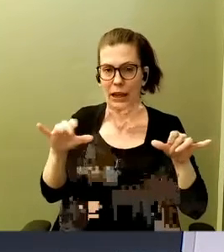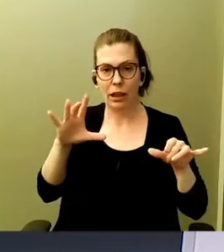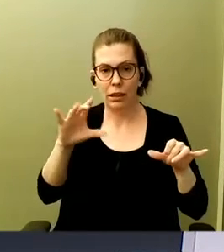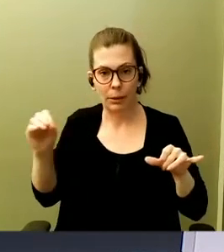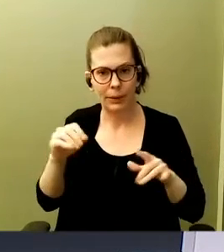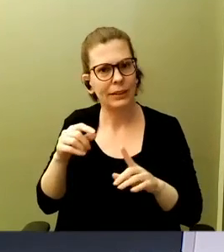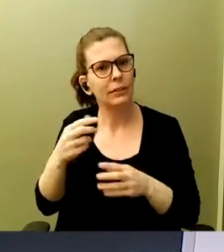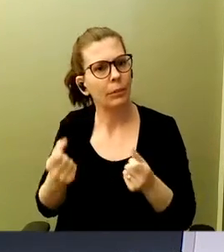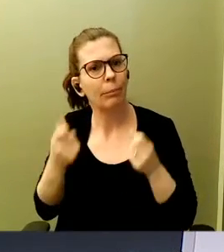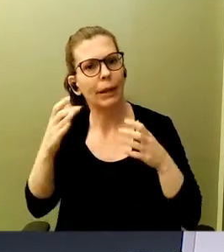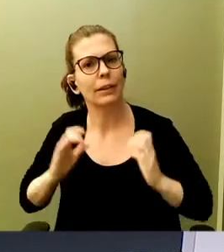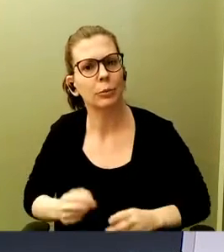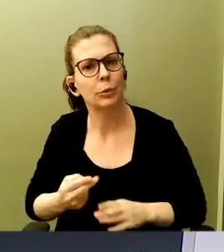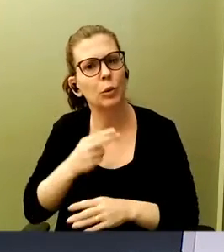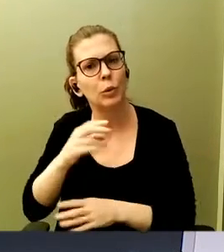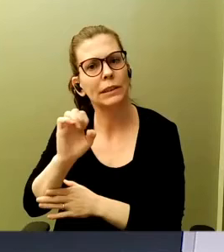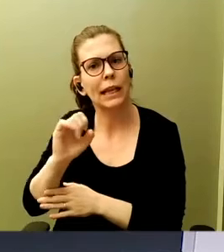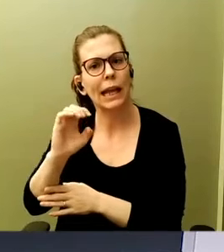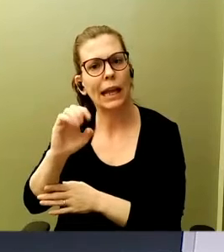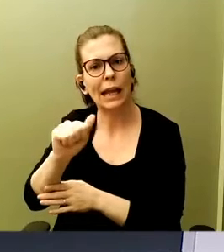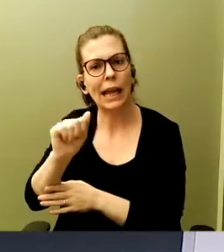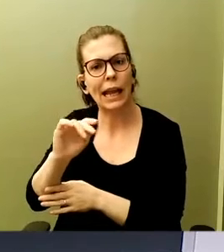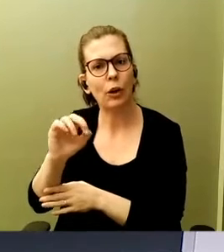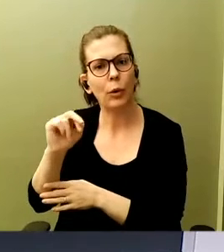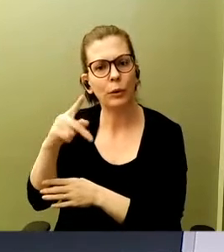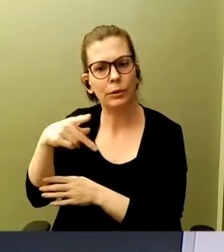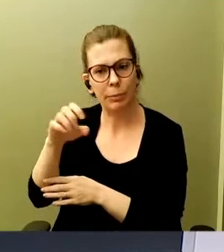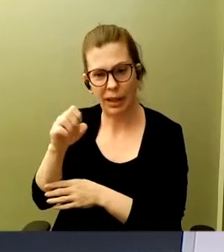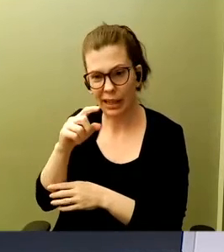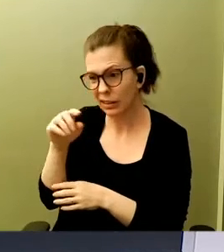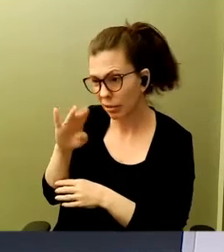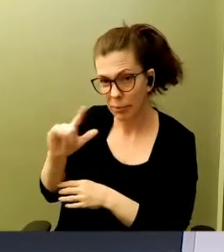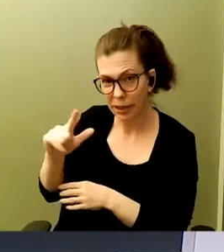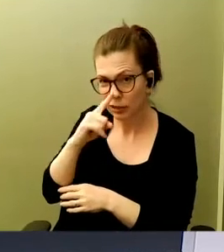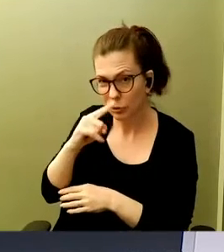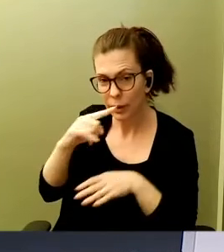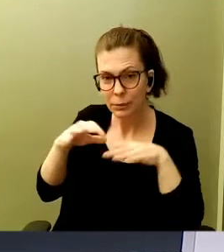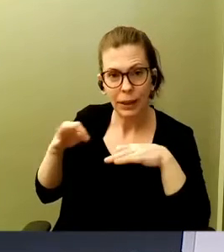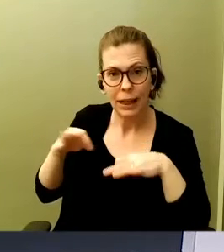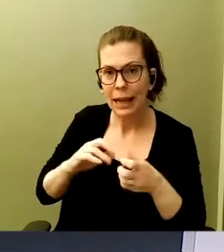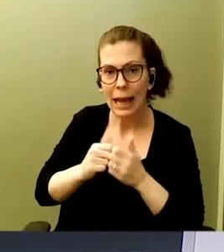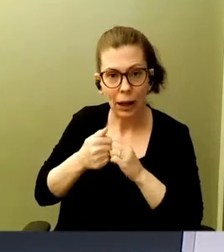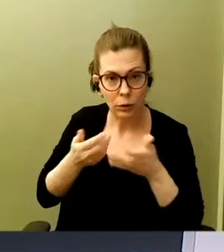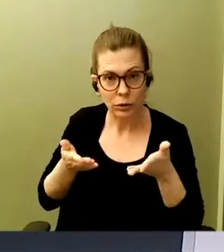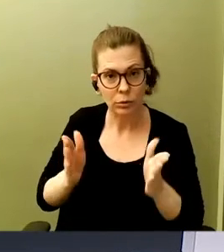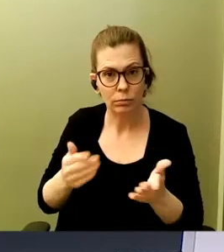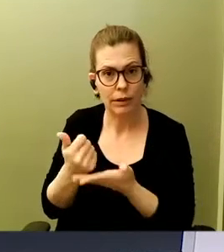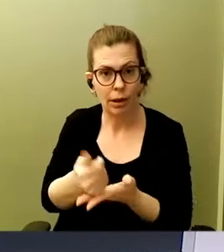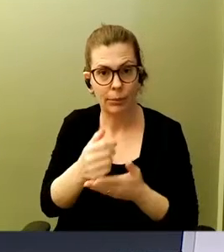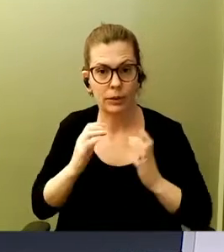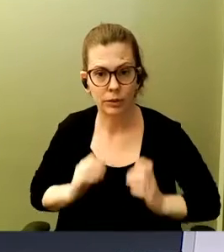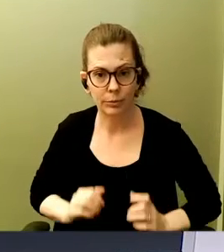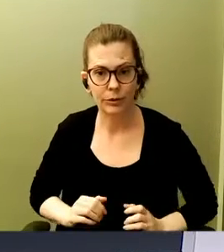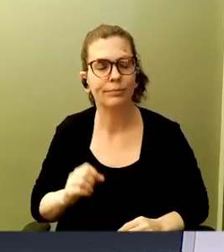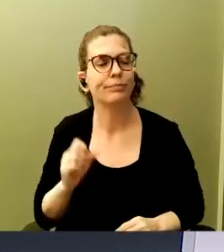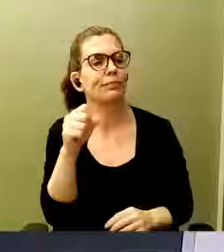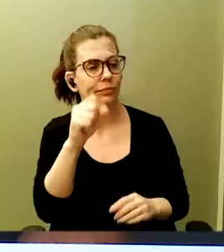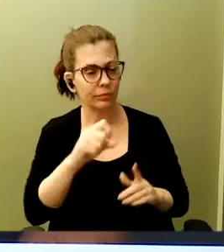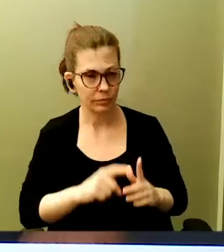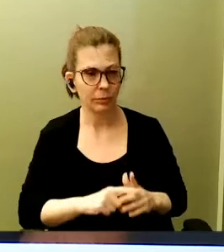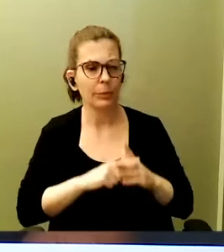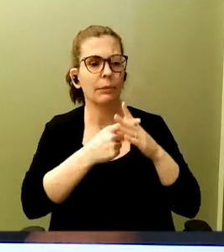So Bill, do you want to tell us more about Aerospike and how you enable your customers? Yeah, from its inception, Aerospike was